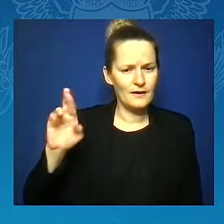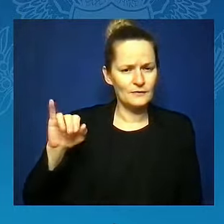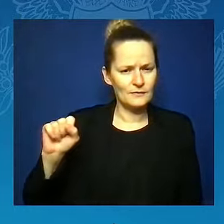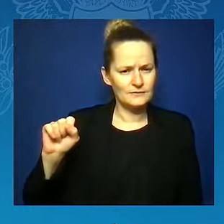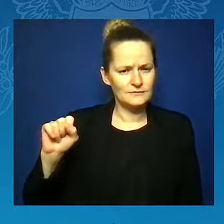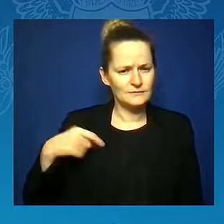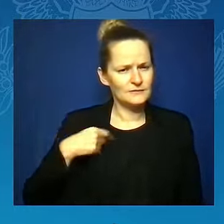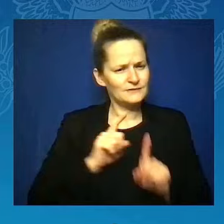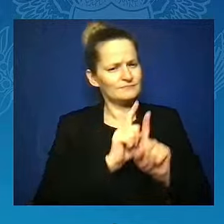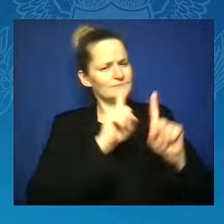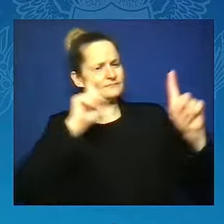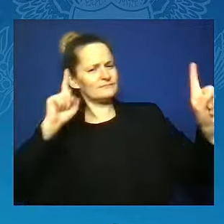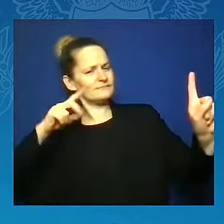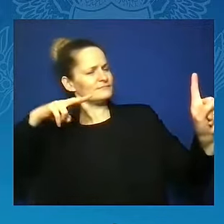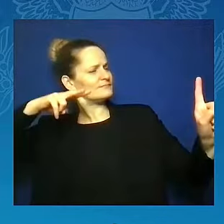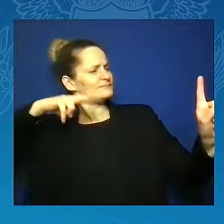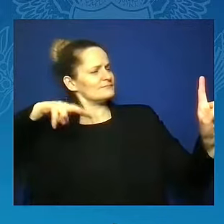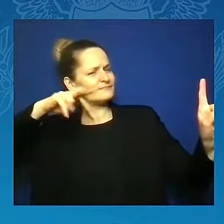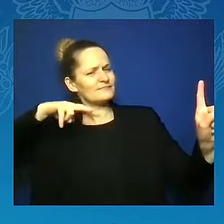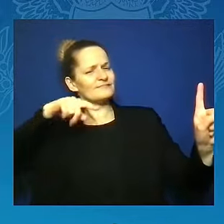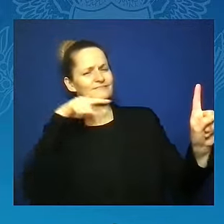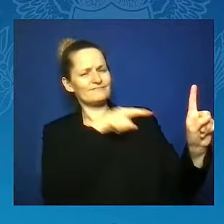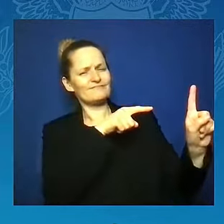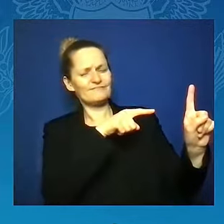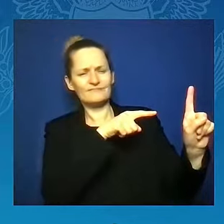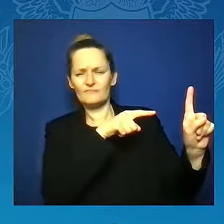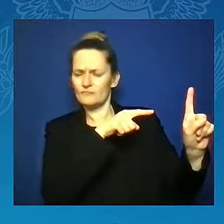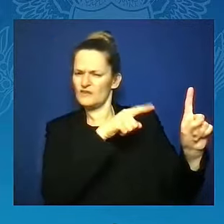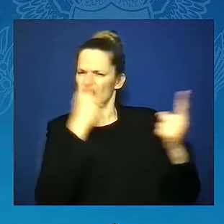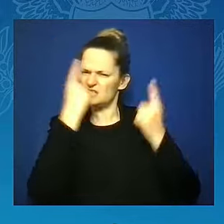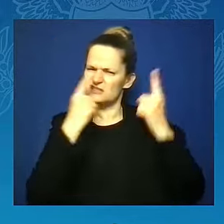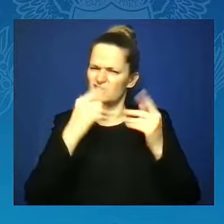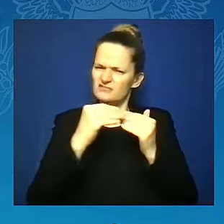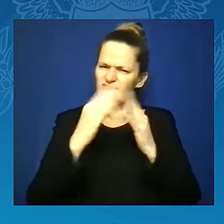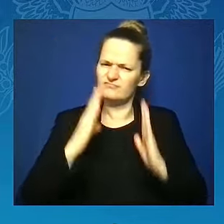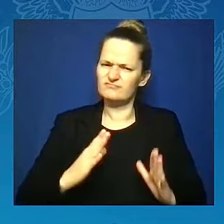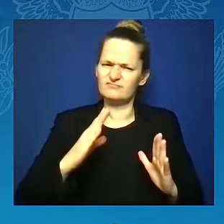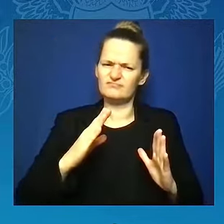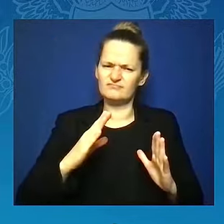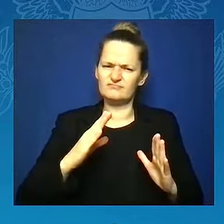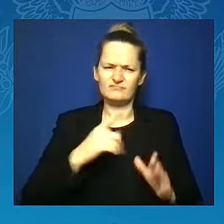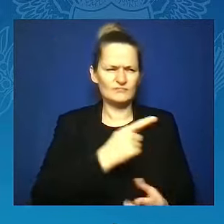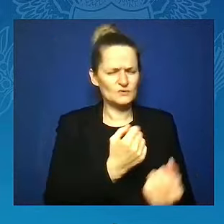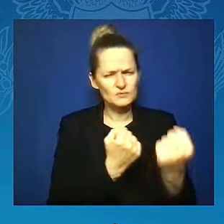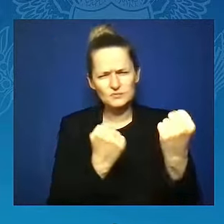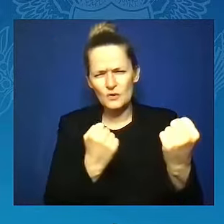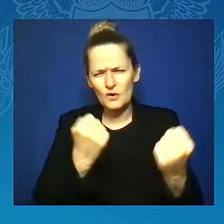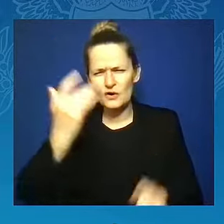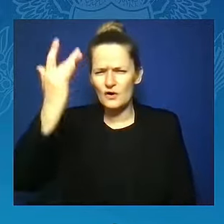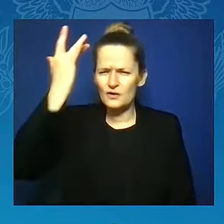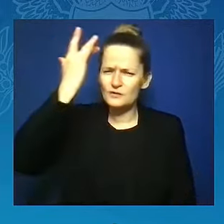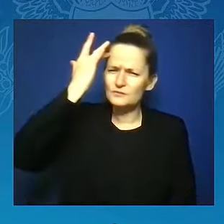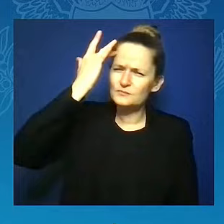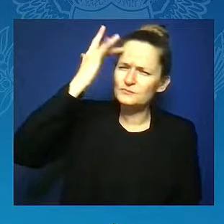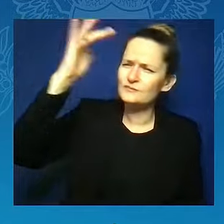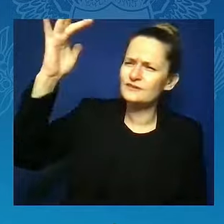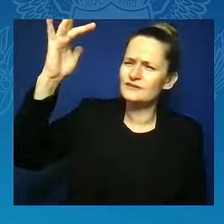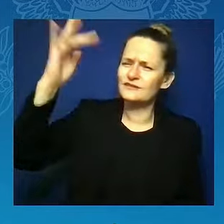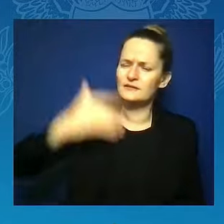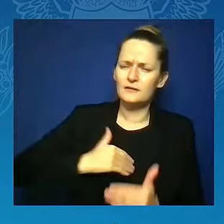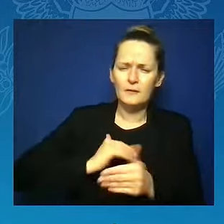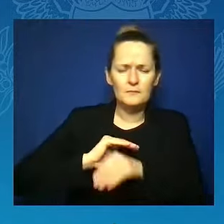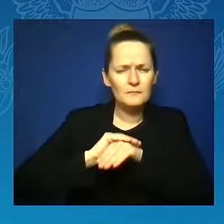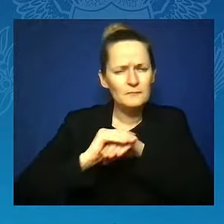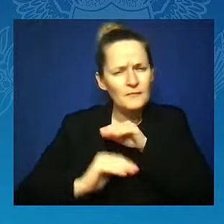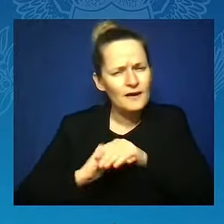is a woman who is strong, brilliant, and compassionate. Her love for this country is unmatched, and